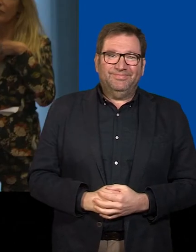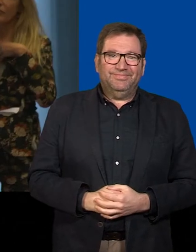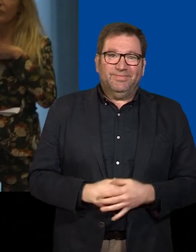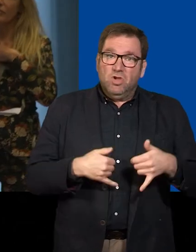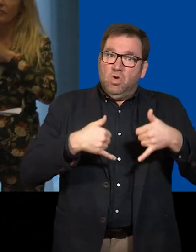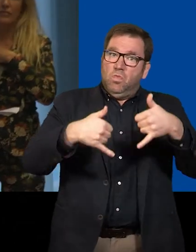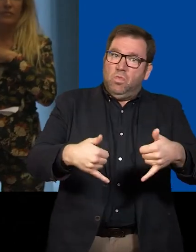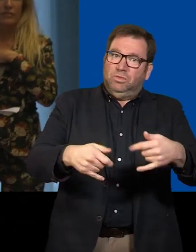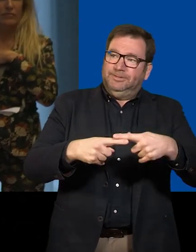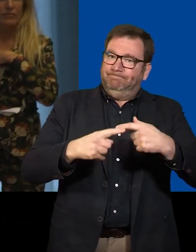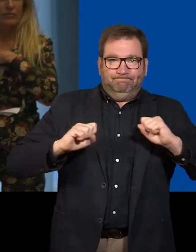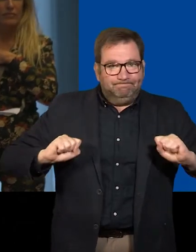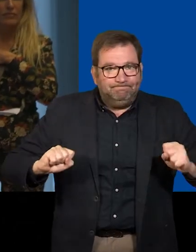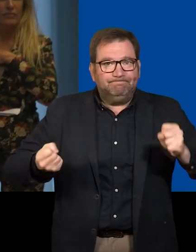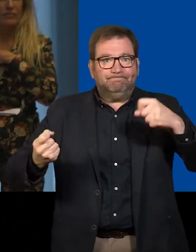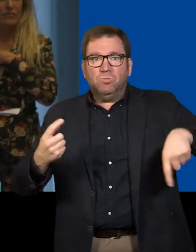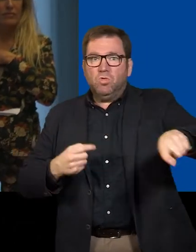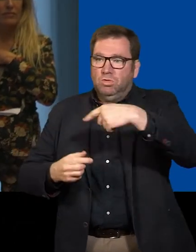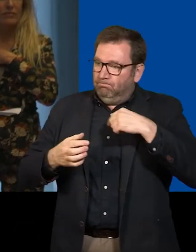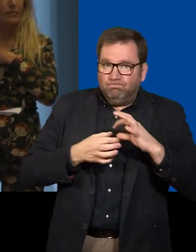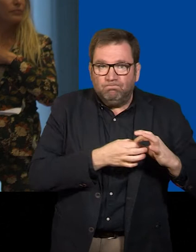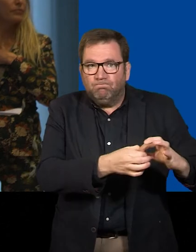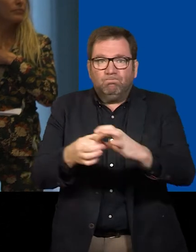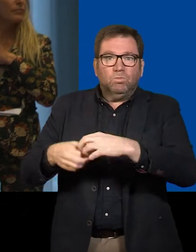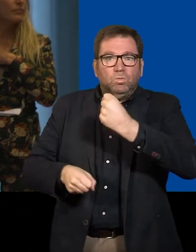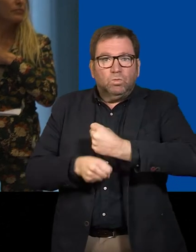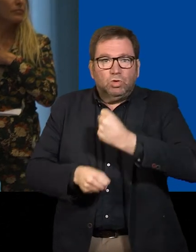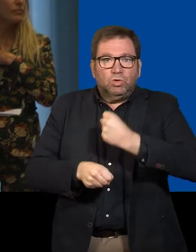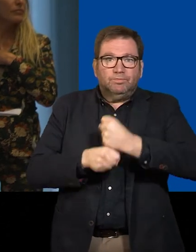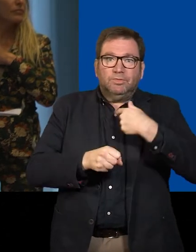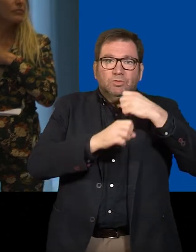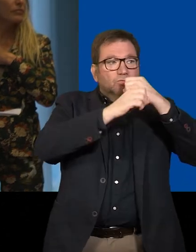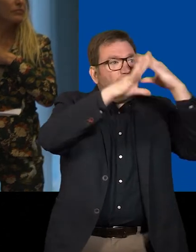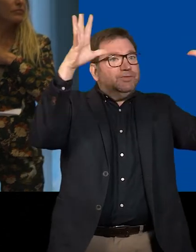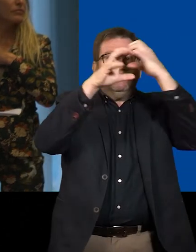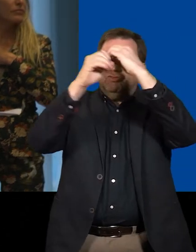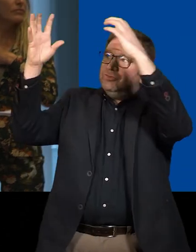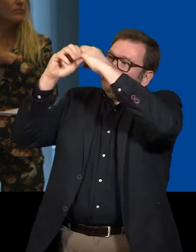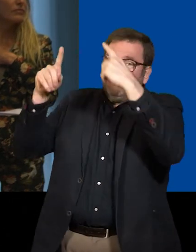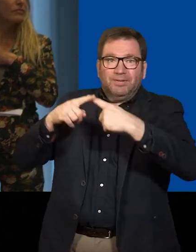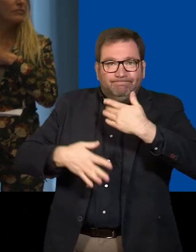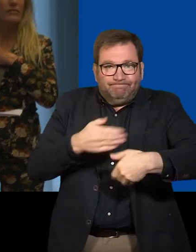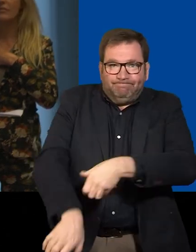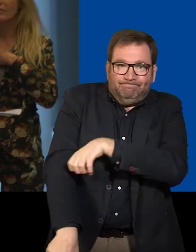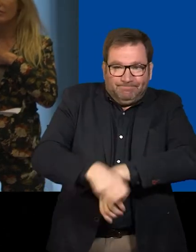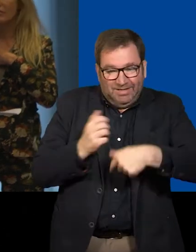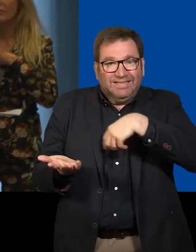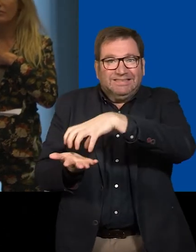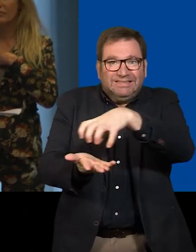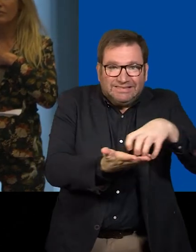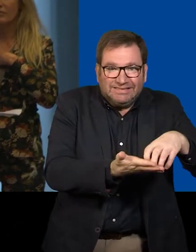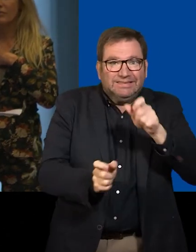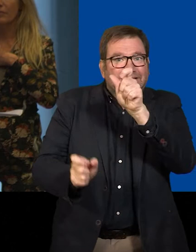And let this award mobilize us, all of us, for more work, more dreams, and more efforts